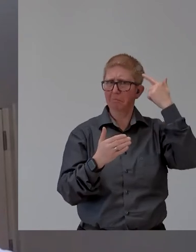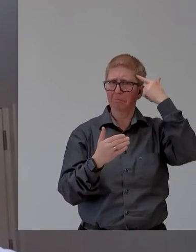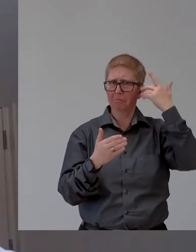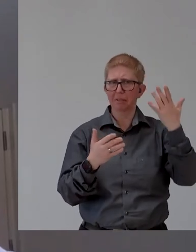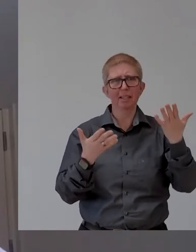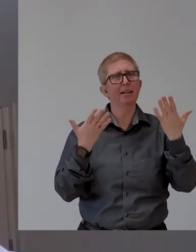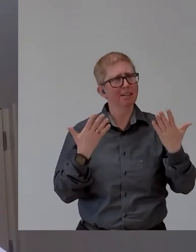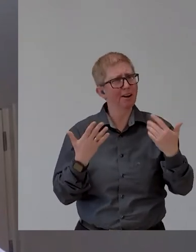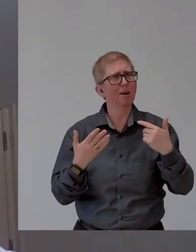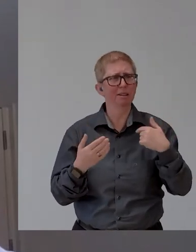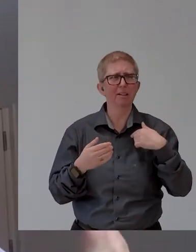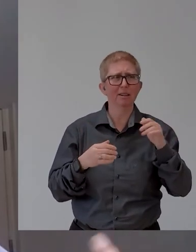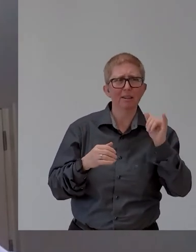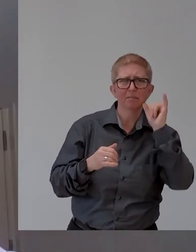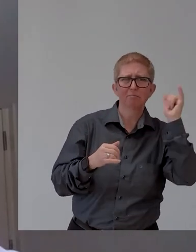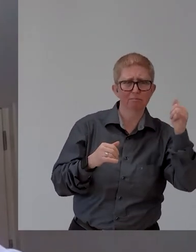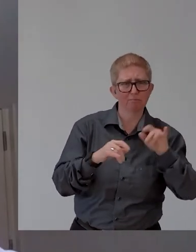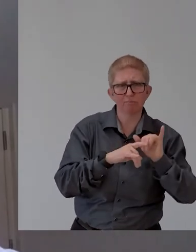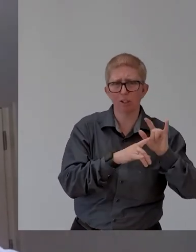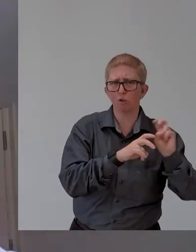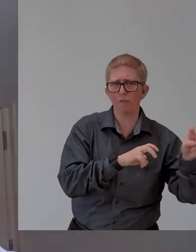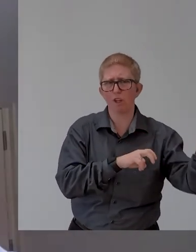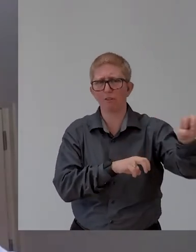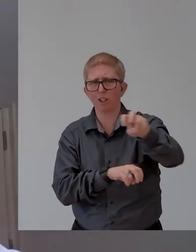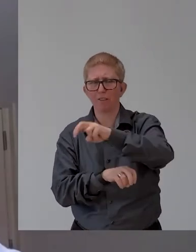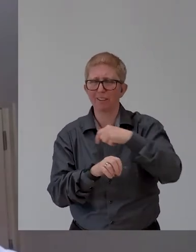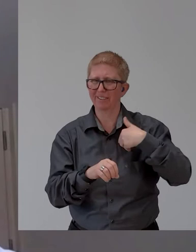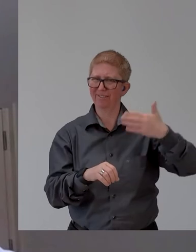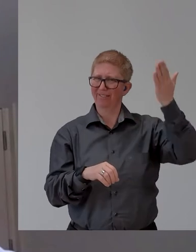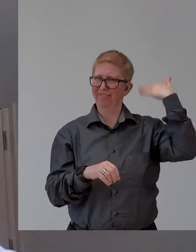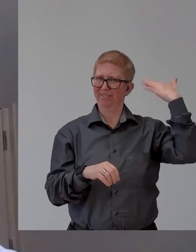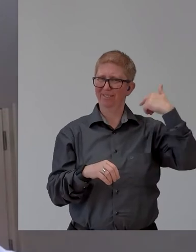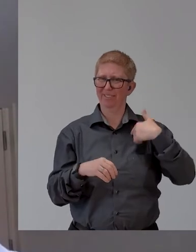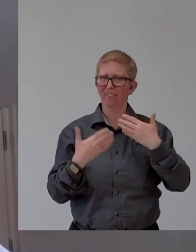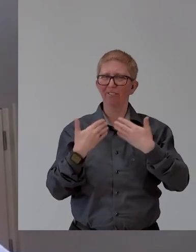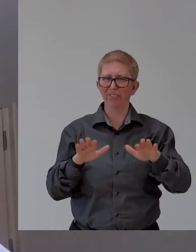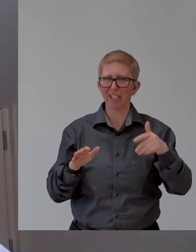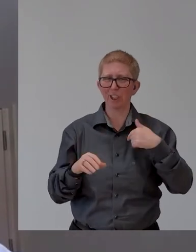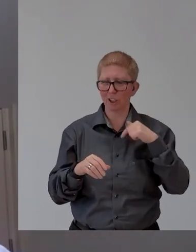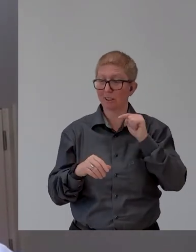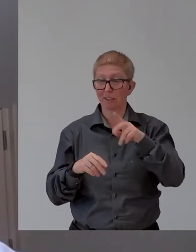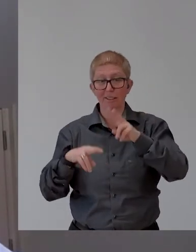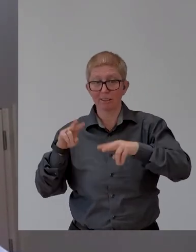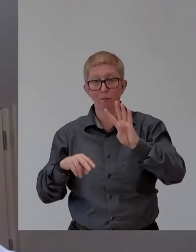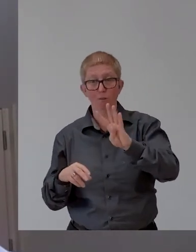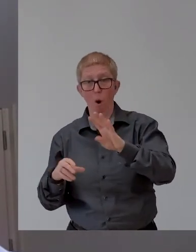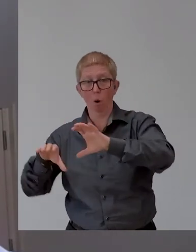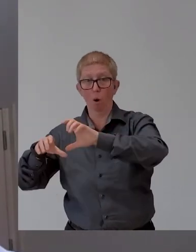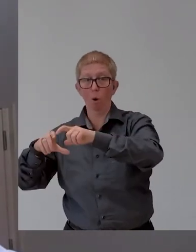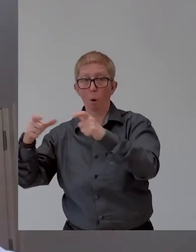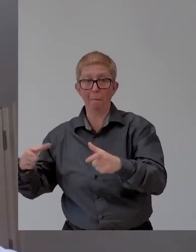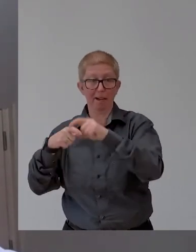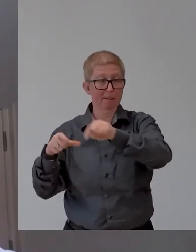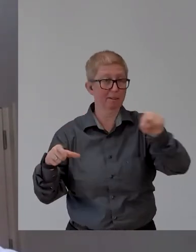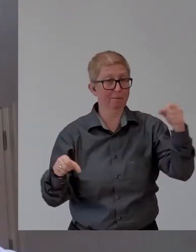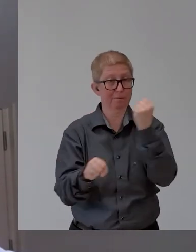I've been blessed to work during that time in four leading companies. Um, I started with Xerox, which